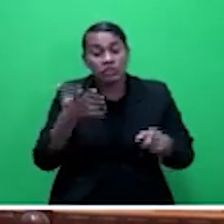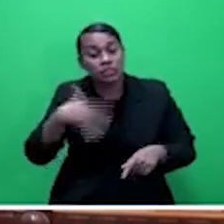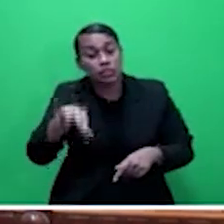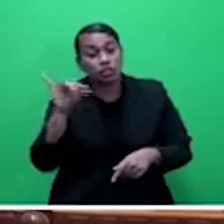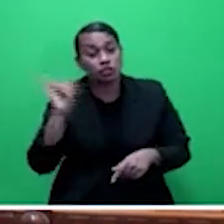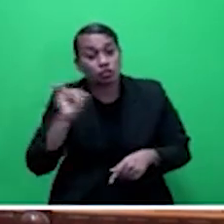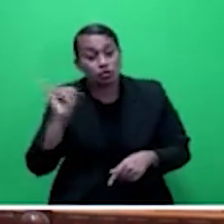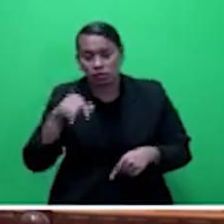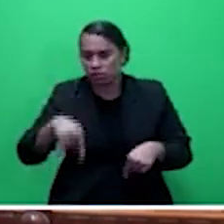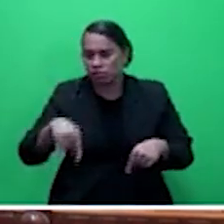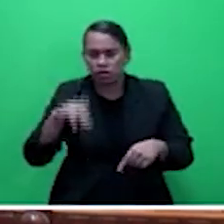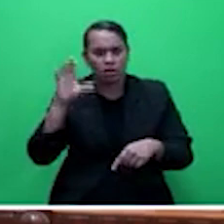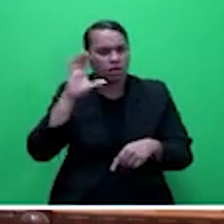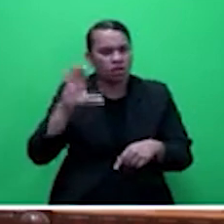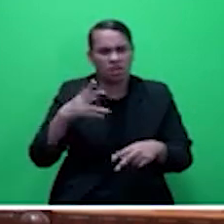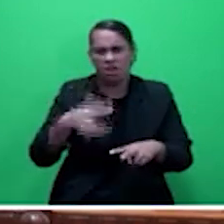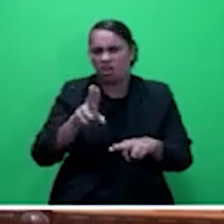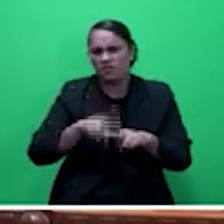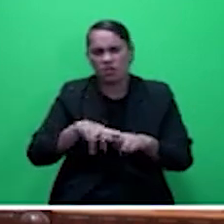very, very low.